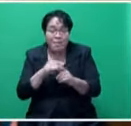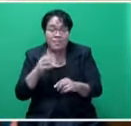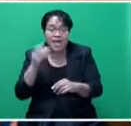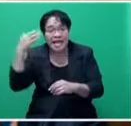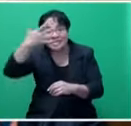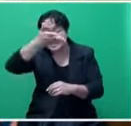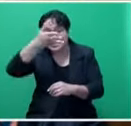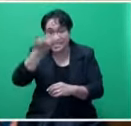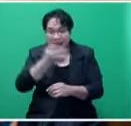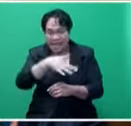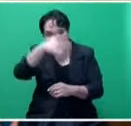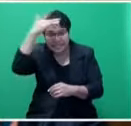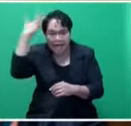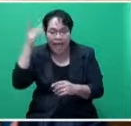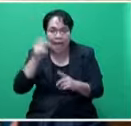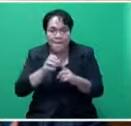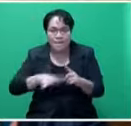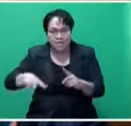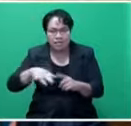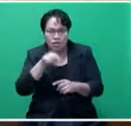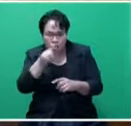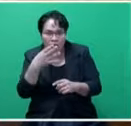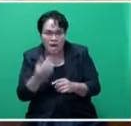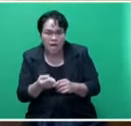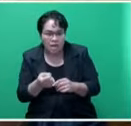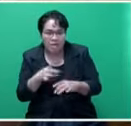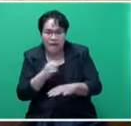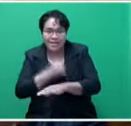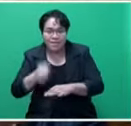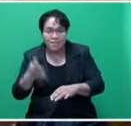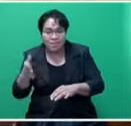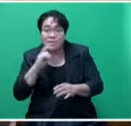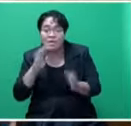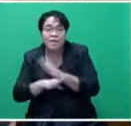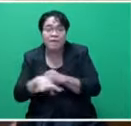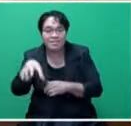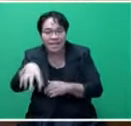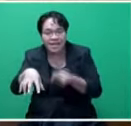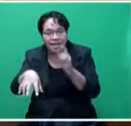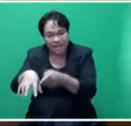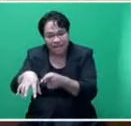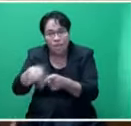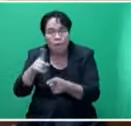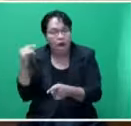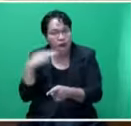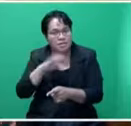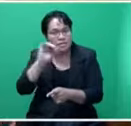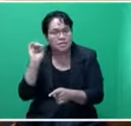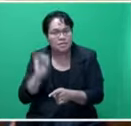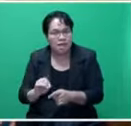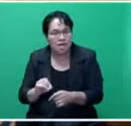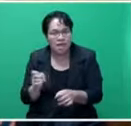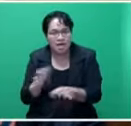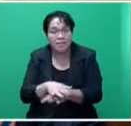You had local content in Sky Pacific at the cost, not of government, of a private sector, that was 100% coverage. Done